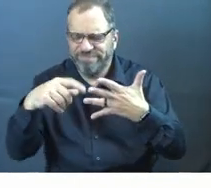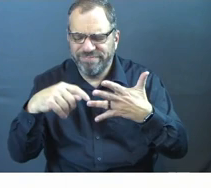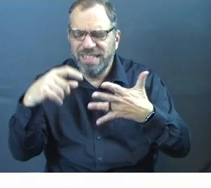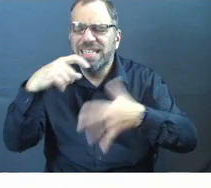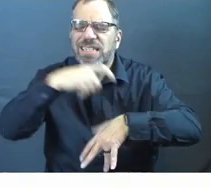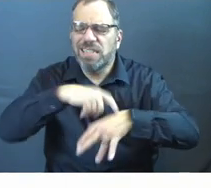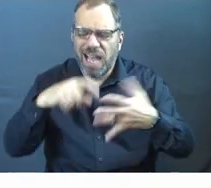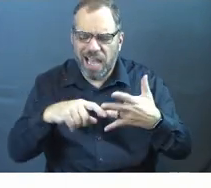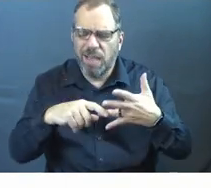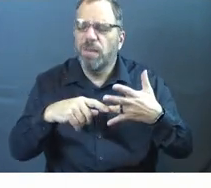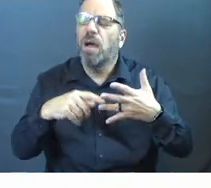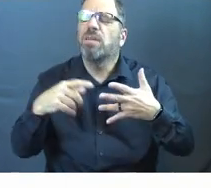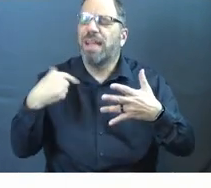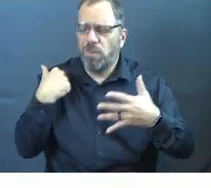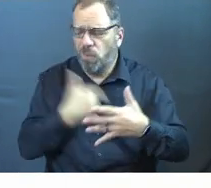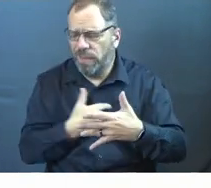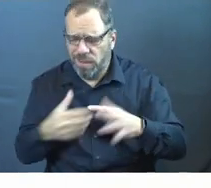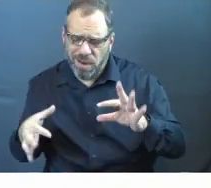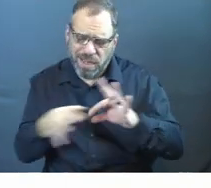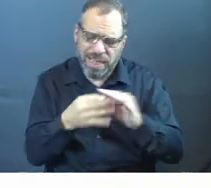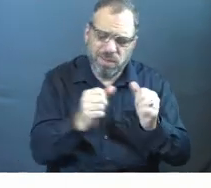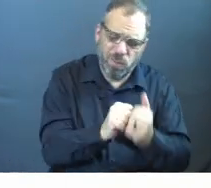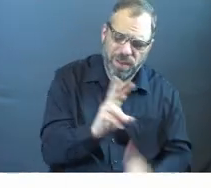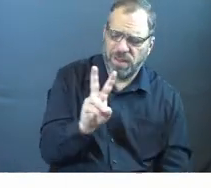Let us as branches be connected to the vine, Jesus.